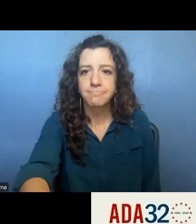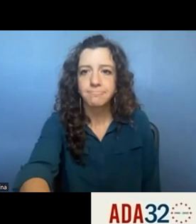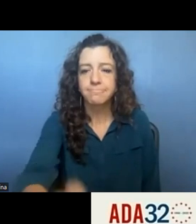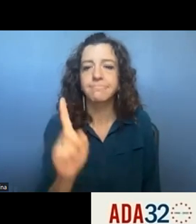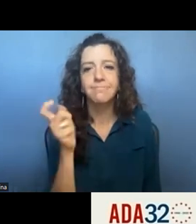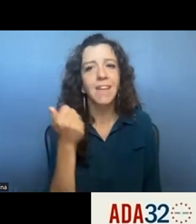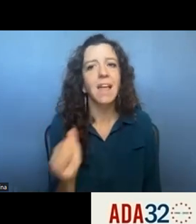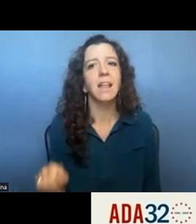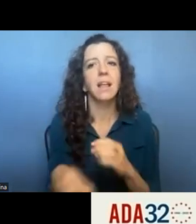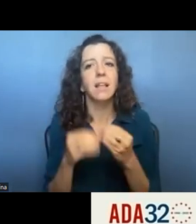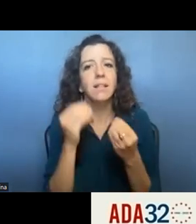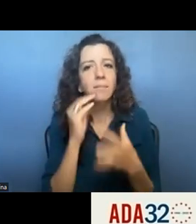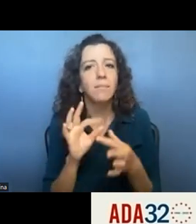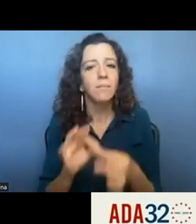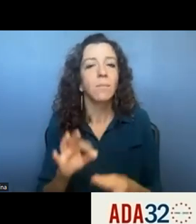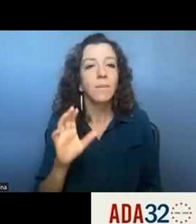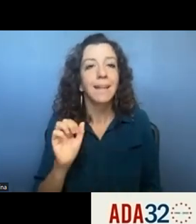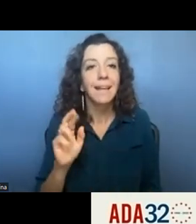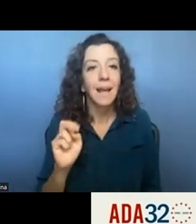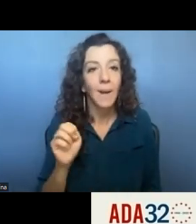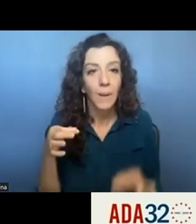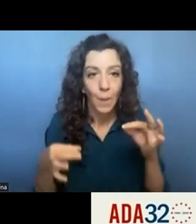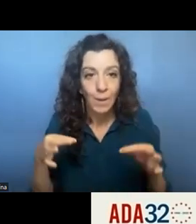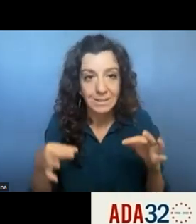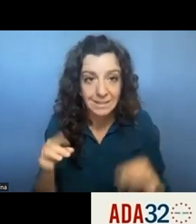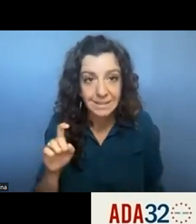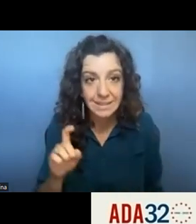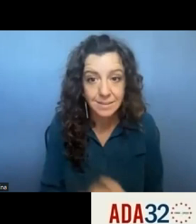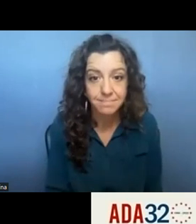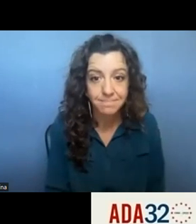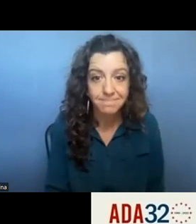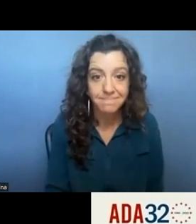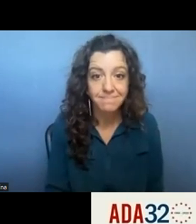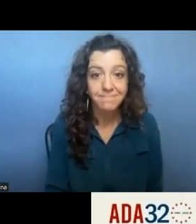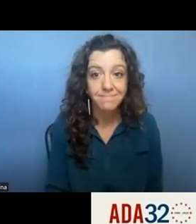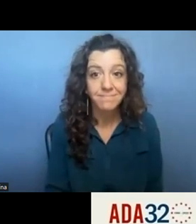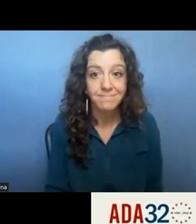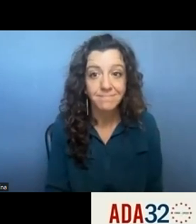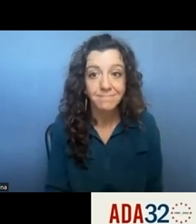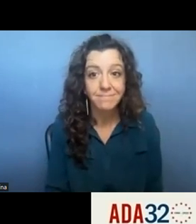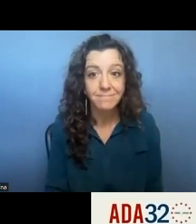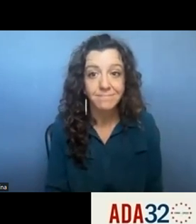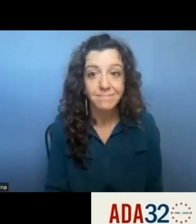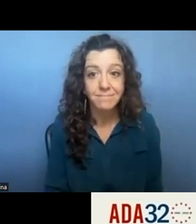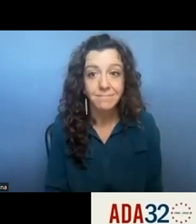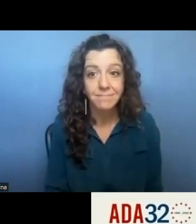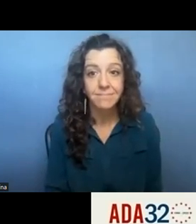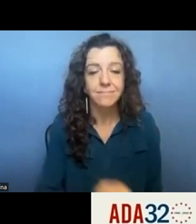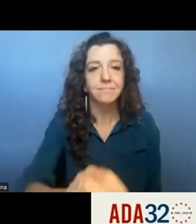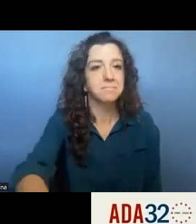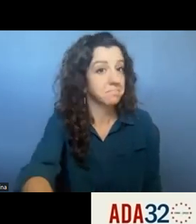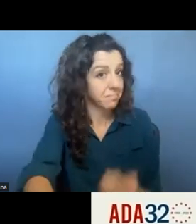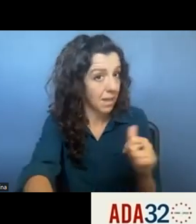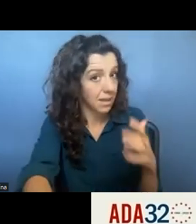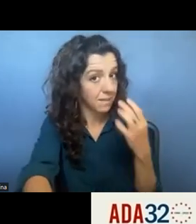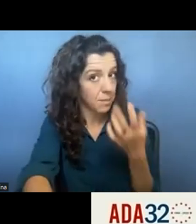additional information on care courts do we have